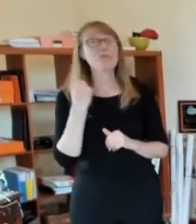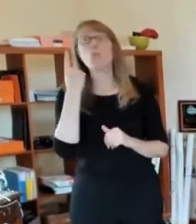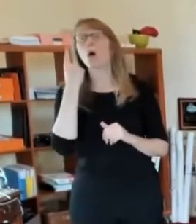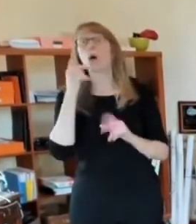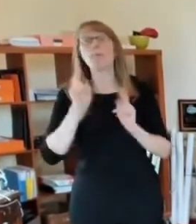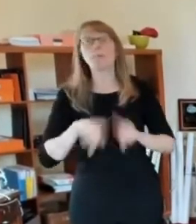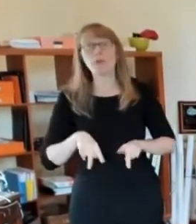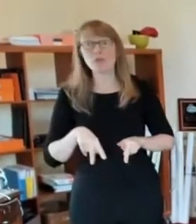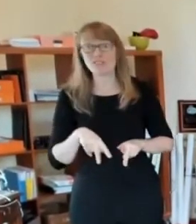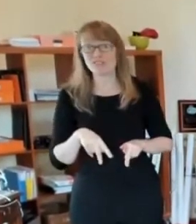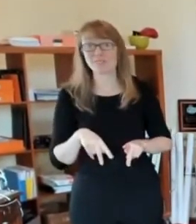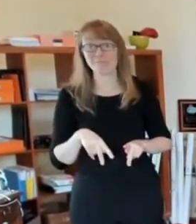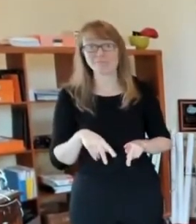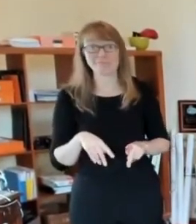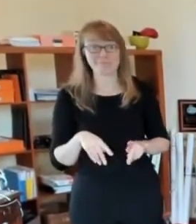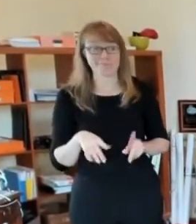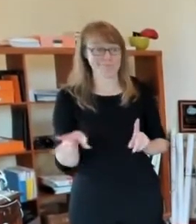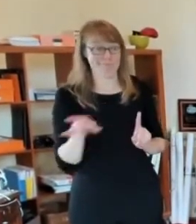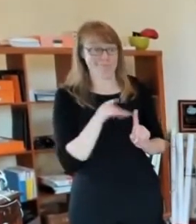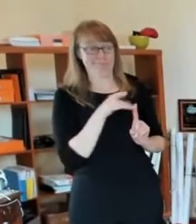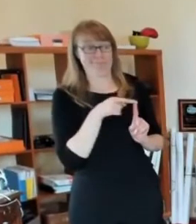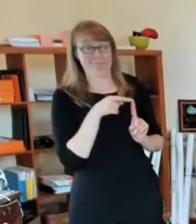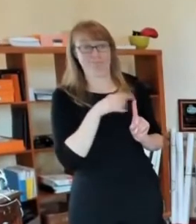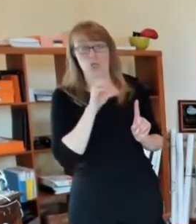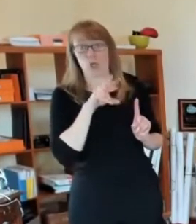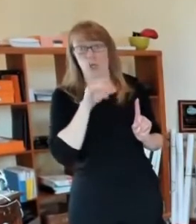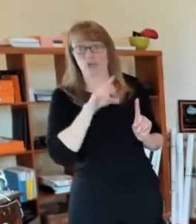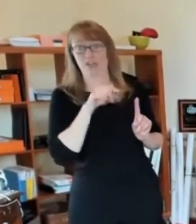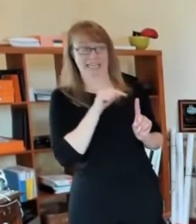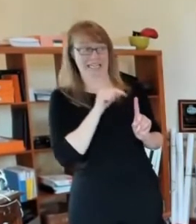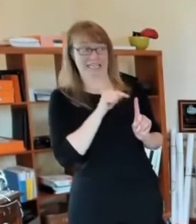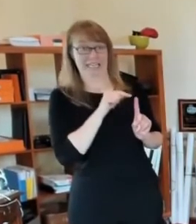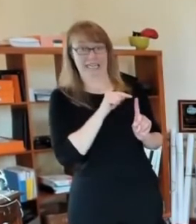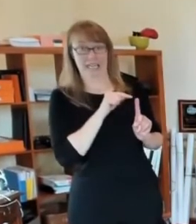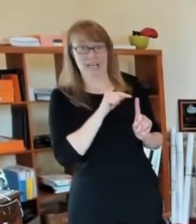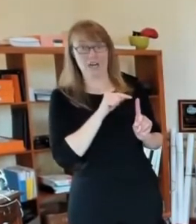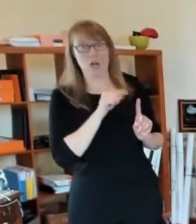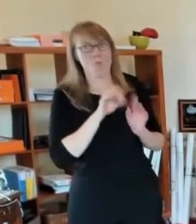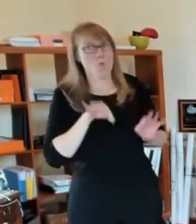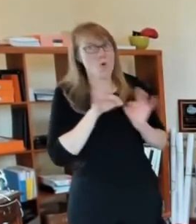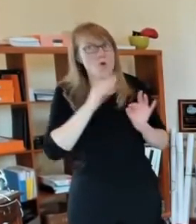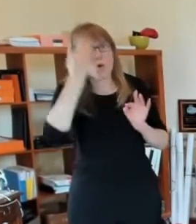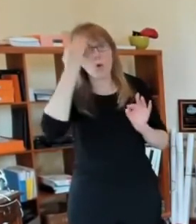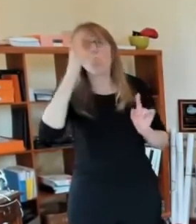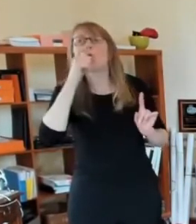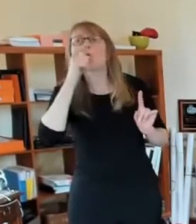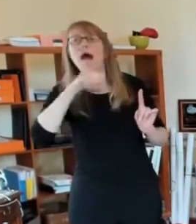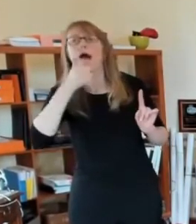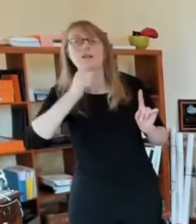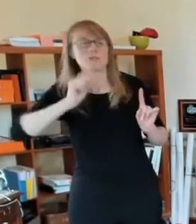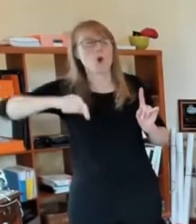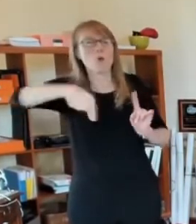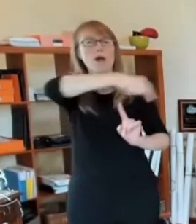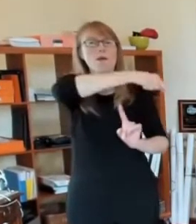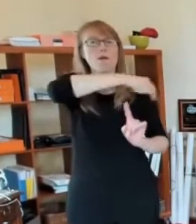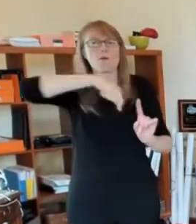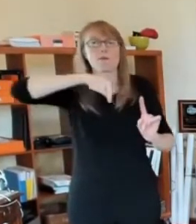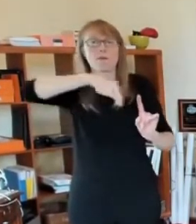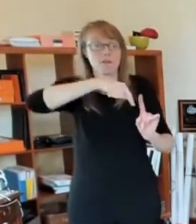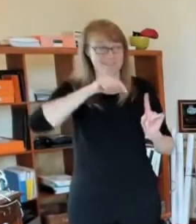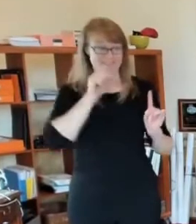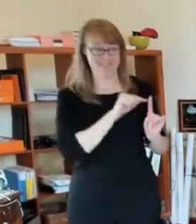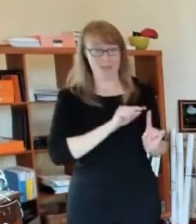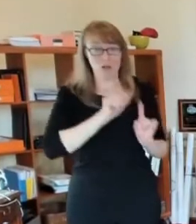COVID. It's really important that you know who was there at that time and they're doing temperature screenings as well, right? So, I mean, the